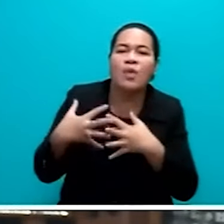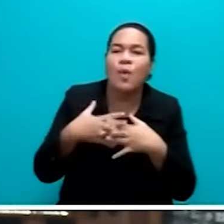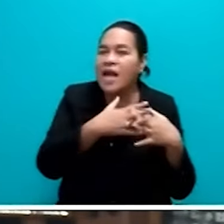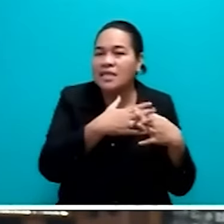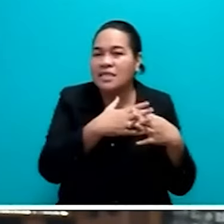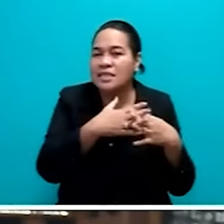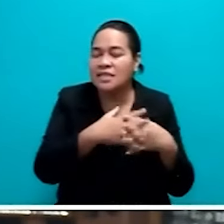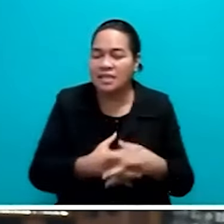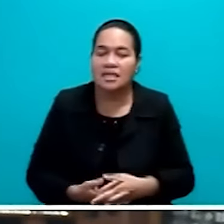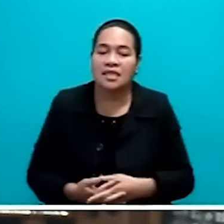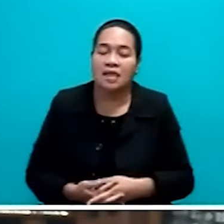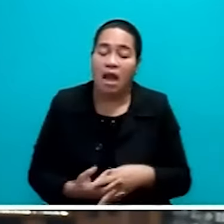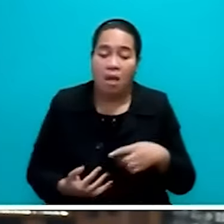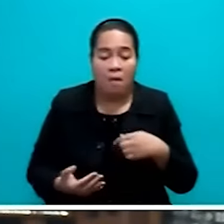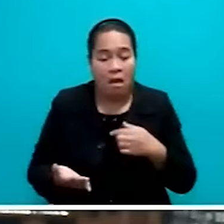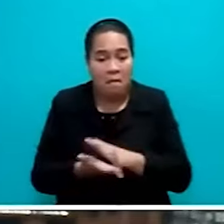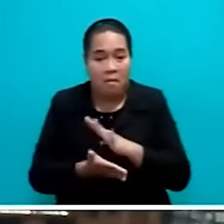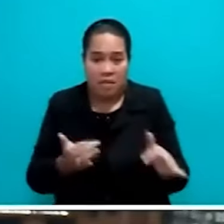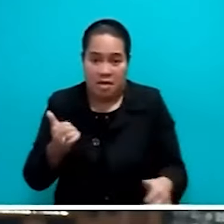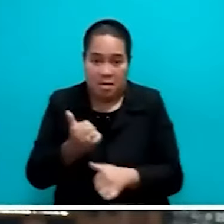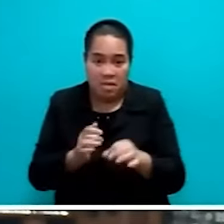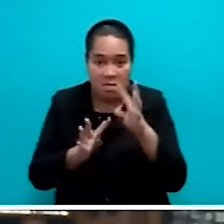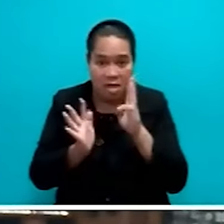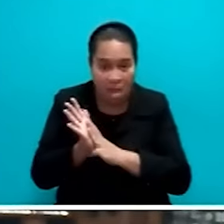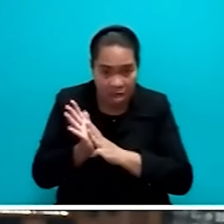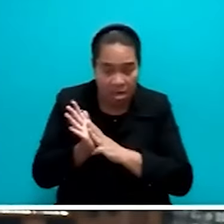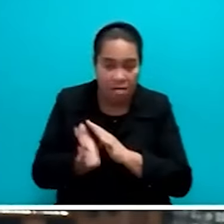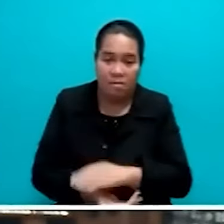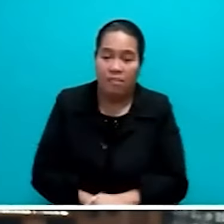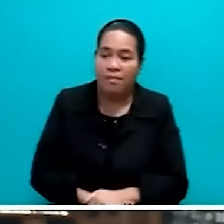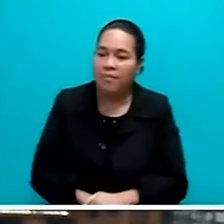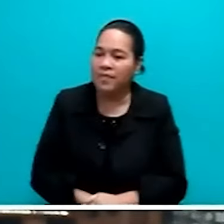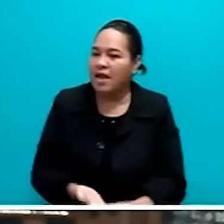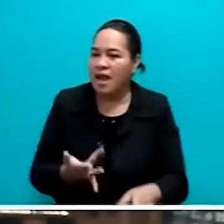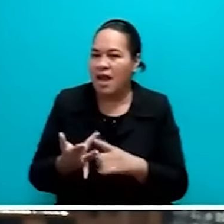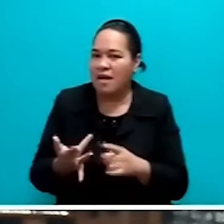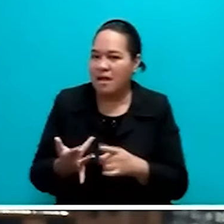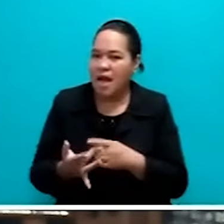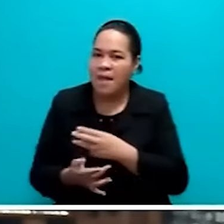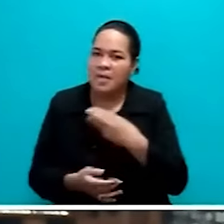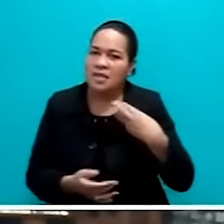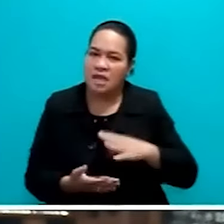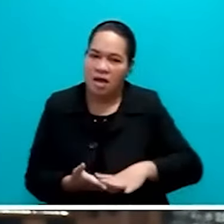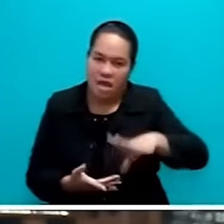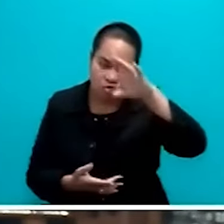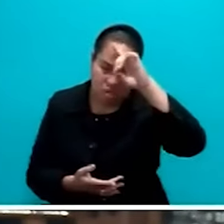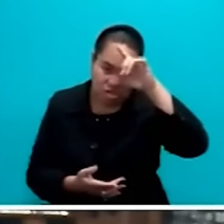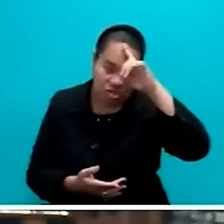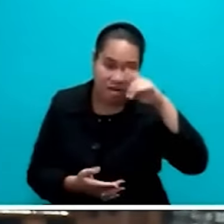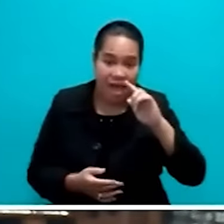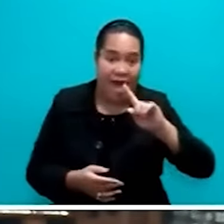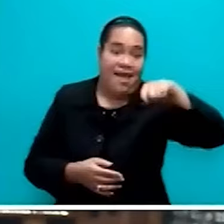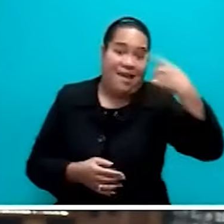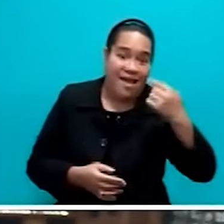I am glad that the Honourable Deputy Prime Minister and Minister for Education came back the following day